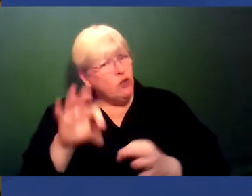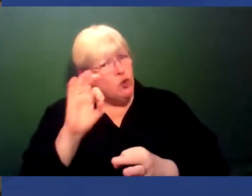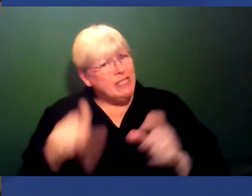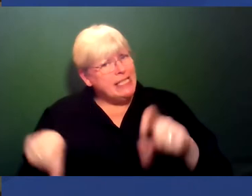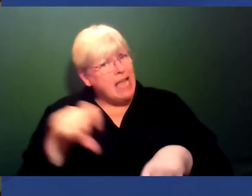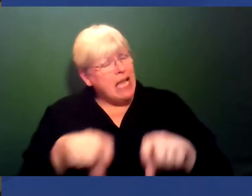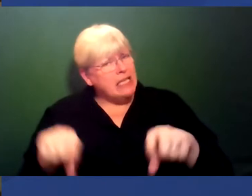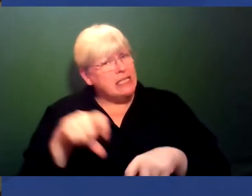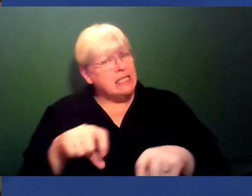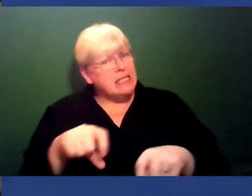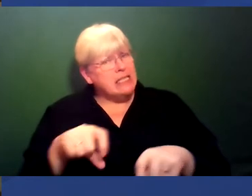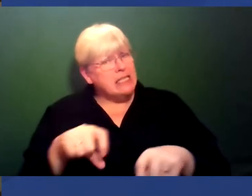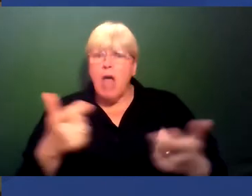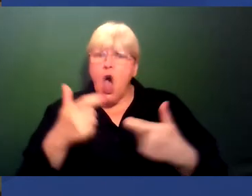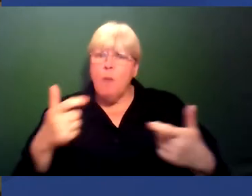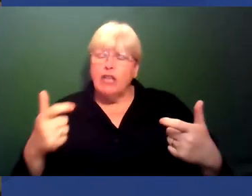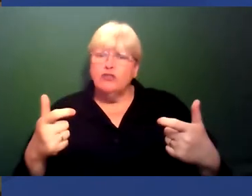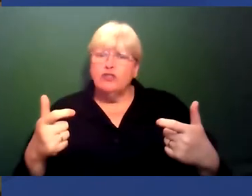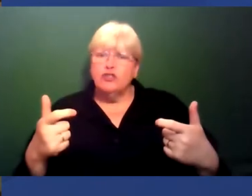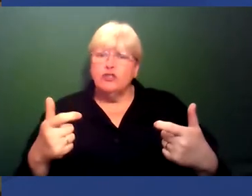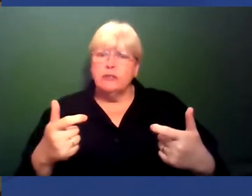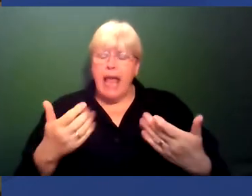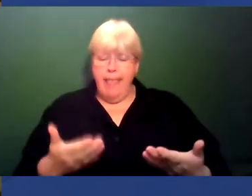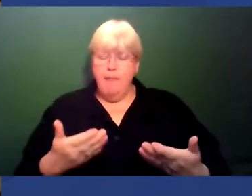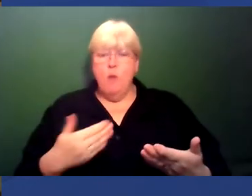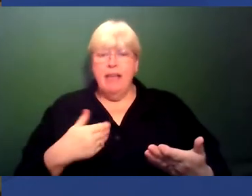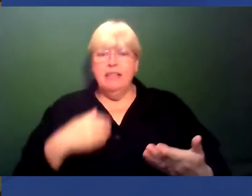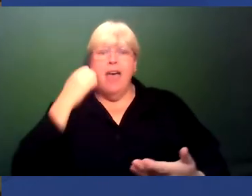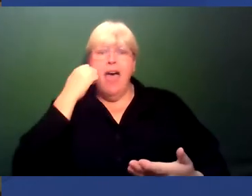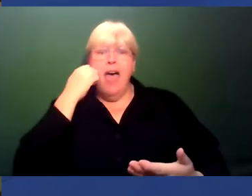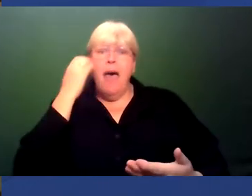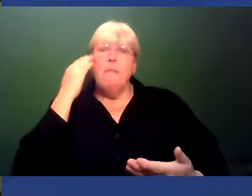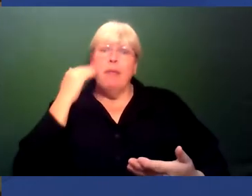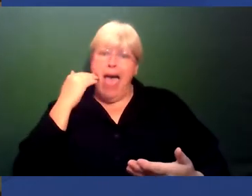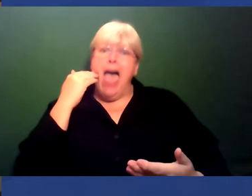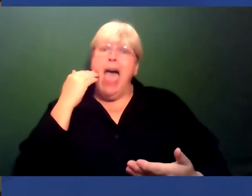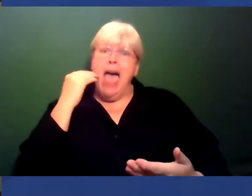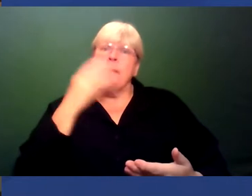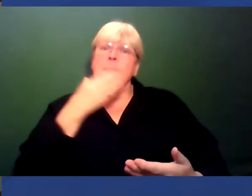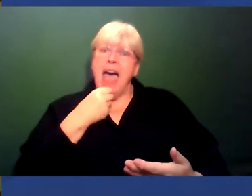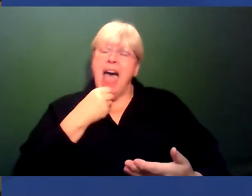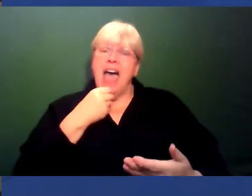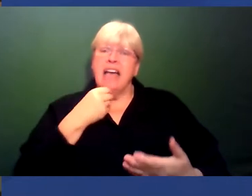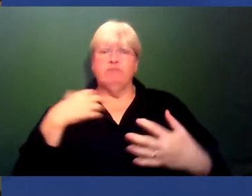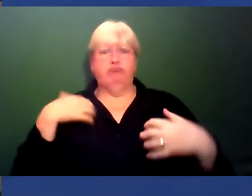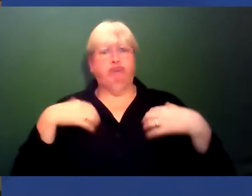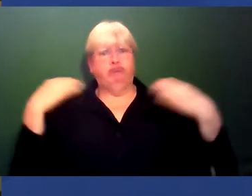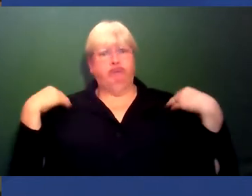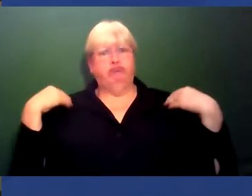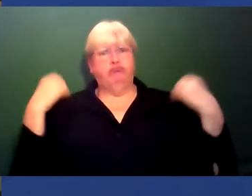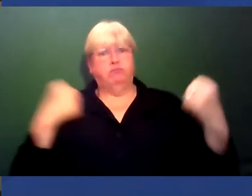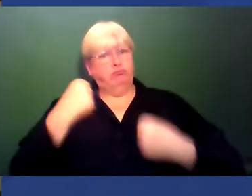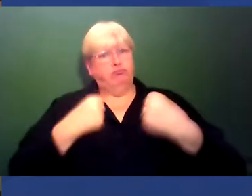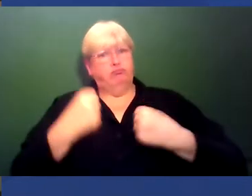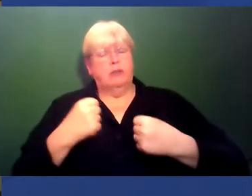And what is your current experience as a black man, an athletic, and a very visible leader within